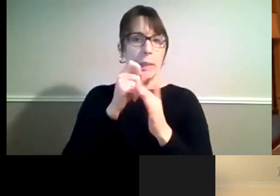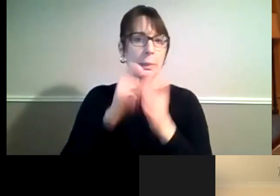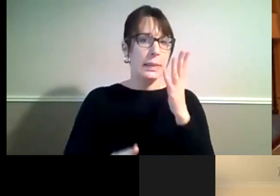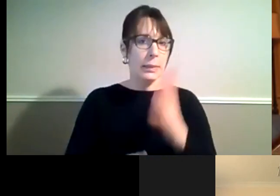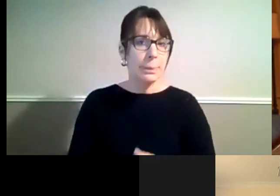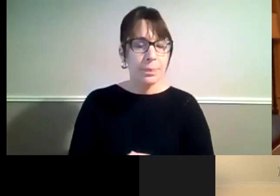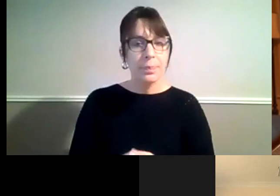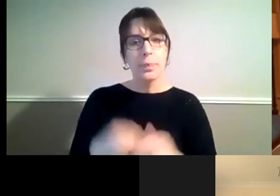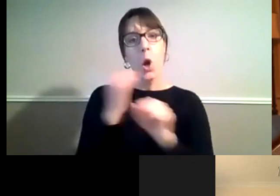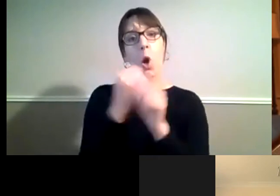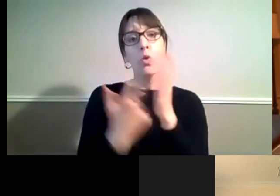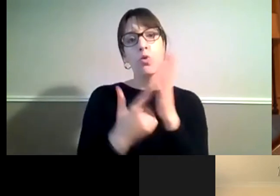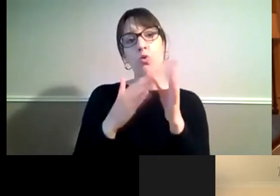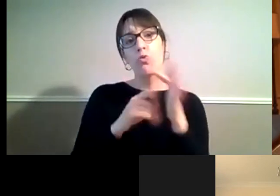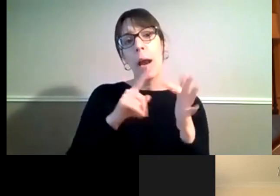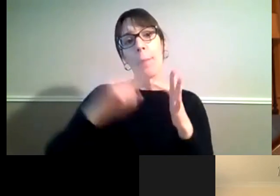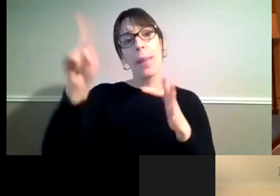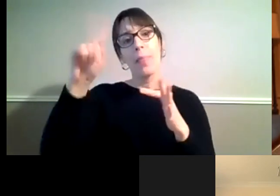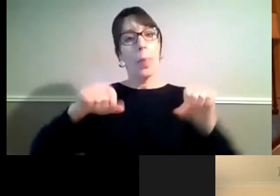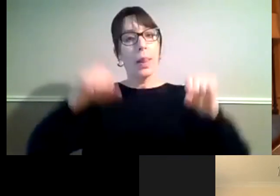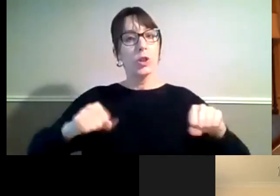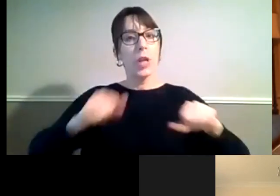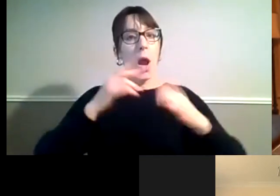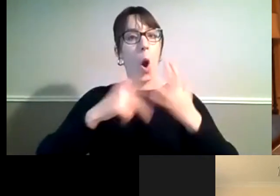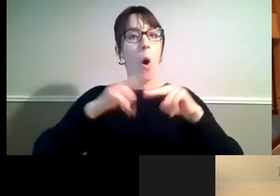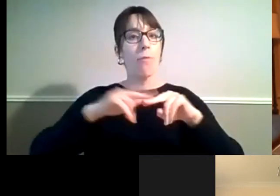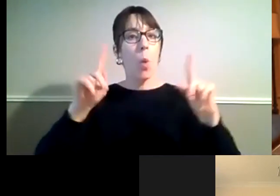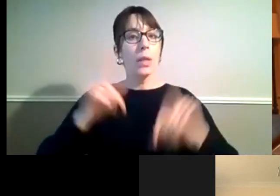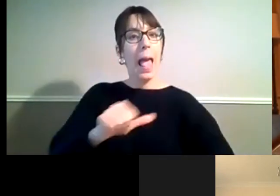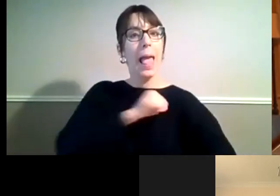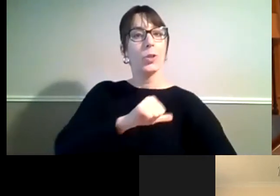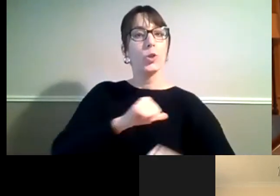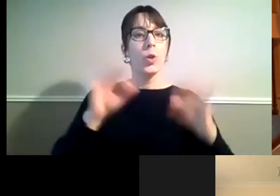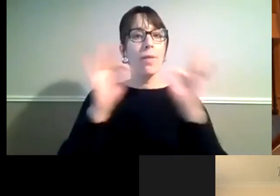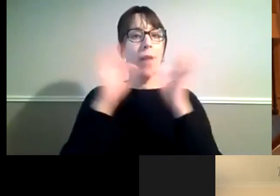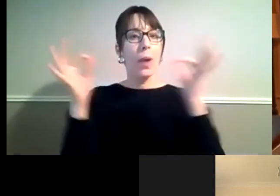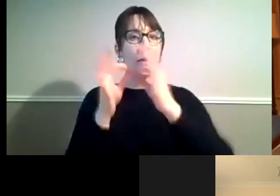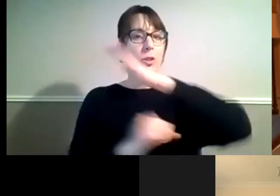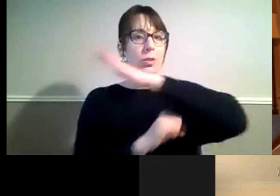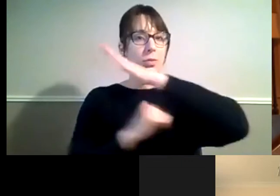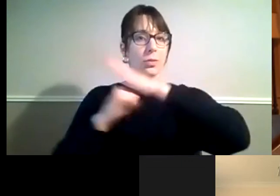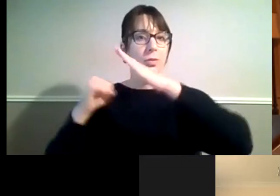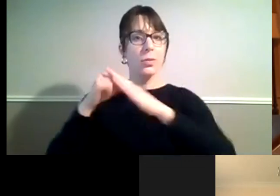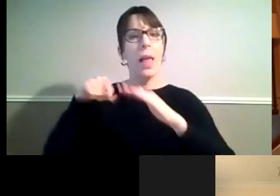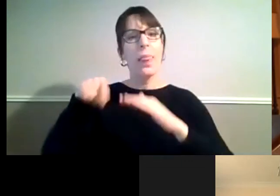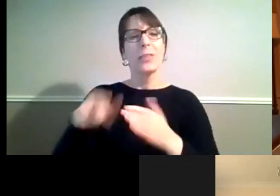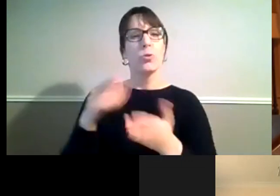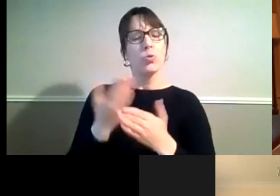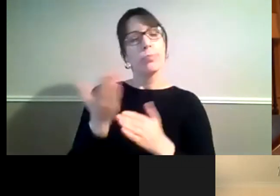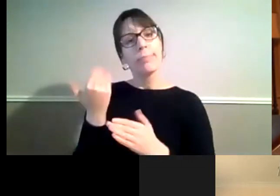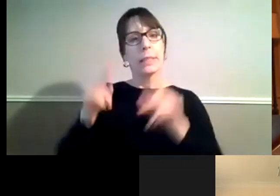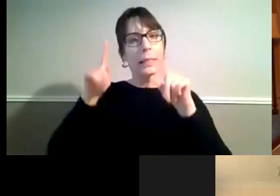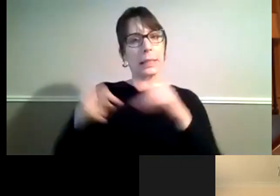Graham is currently chair of the Attitude Foundation, a startup aimed at using media to change attitudes